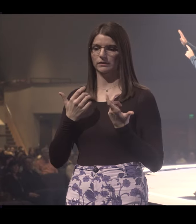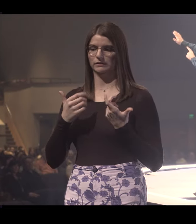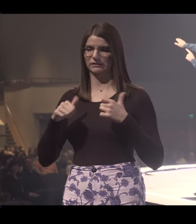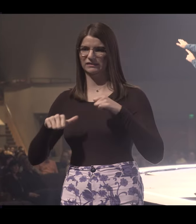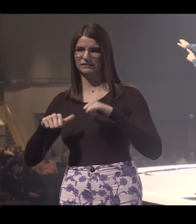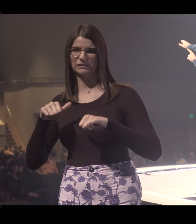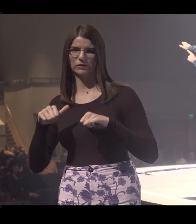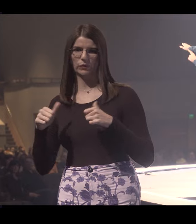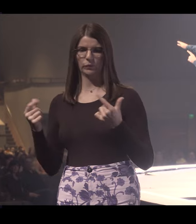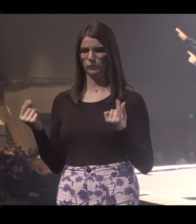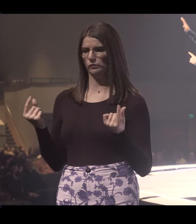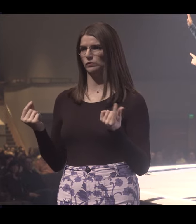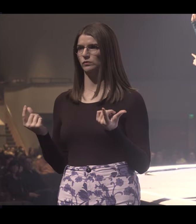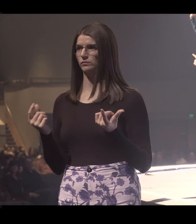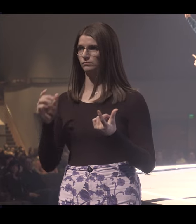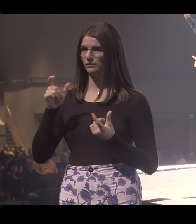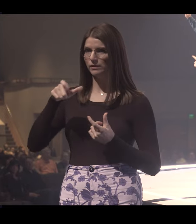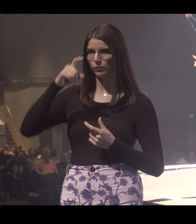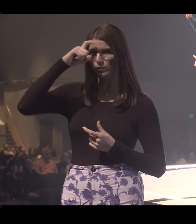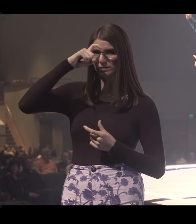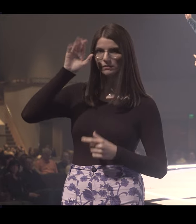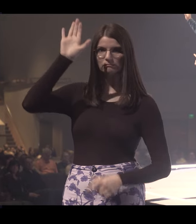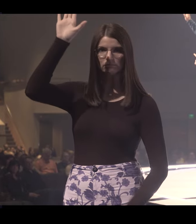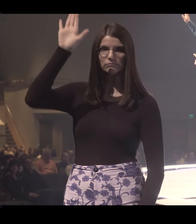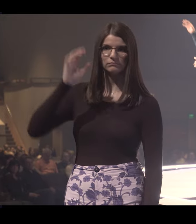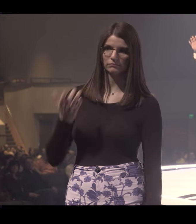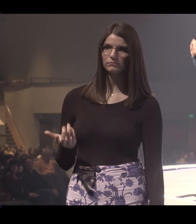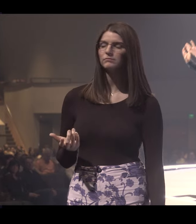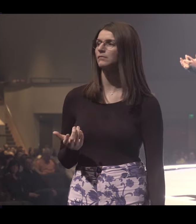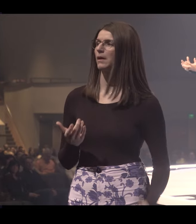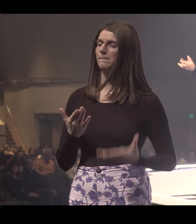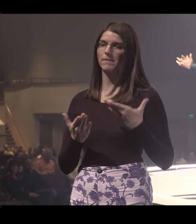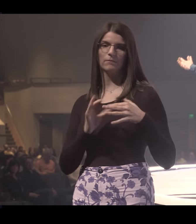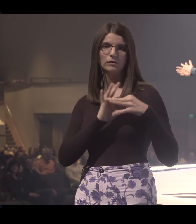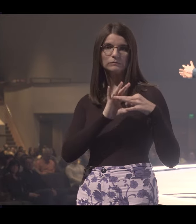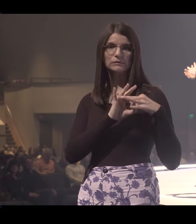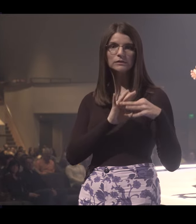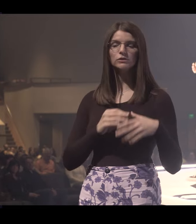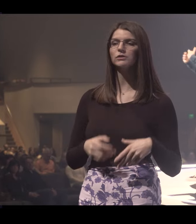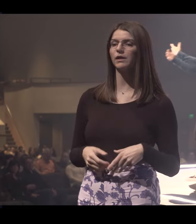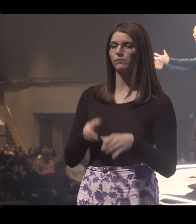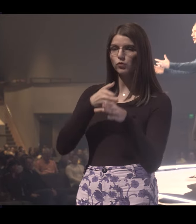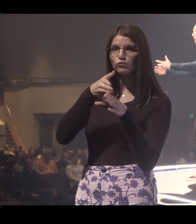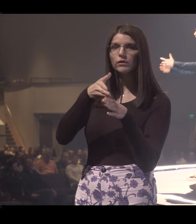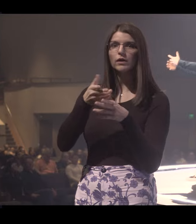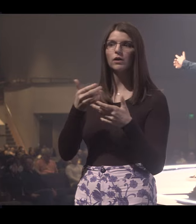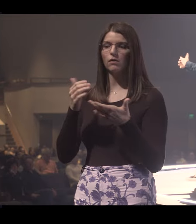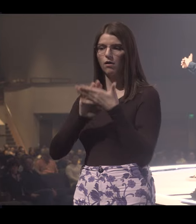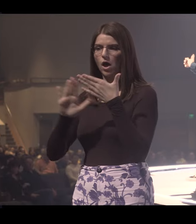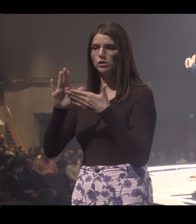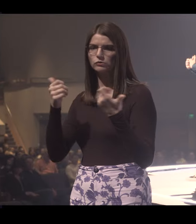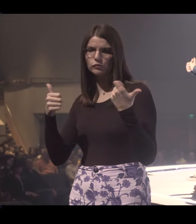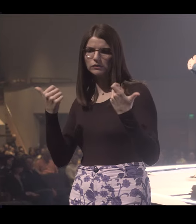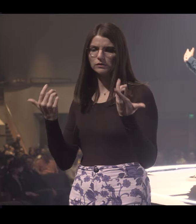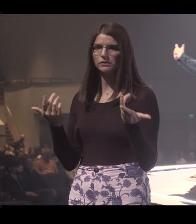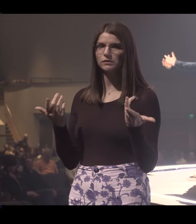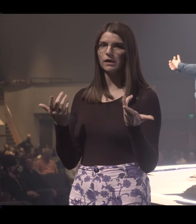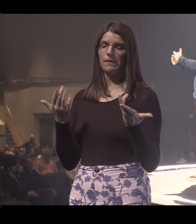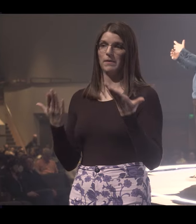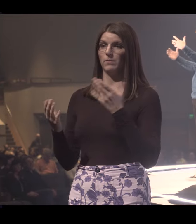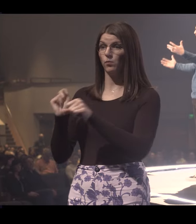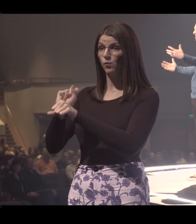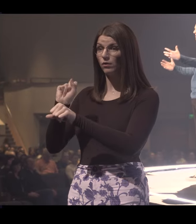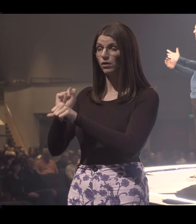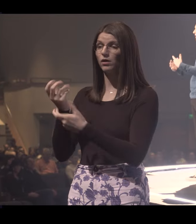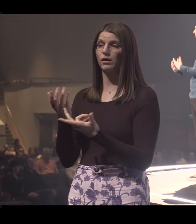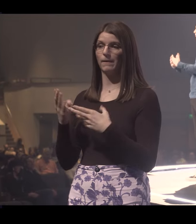not sure which direction to go? Anybody need some wisdom today? Maybe it's a relationship or career, which college to go to. It